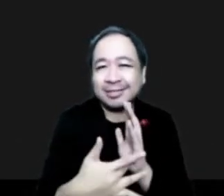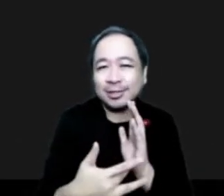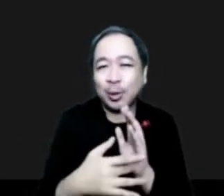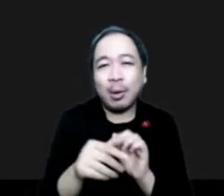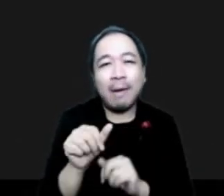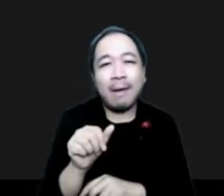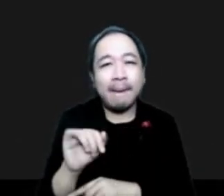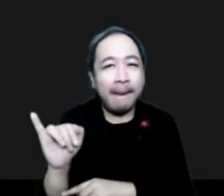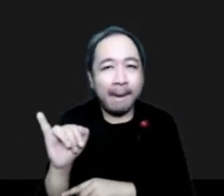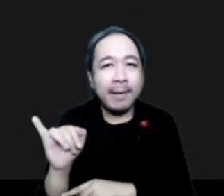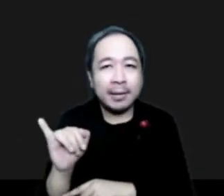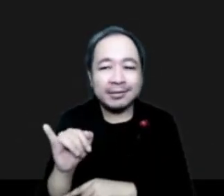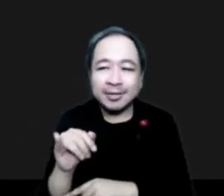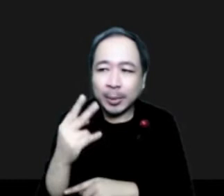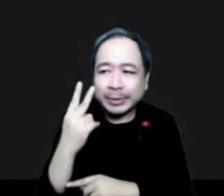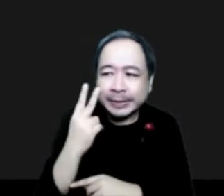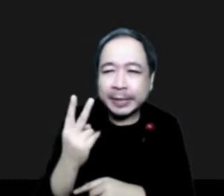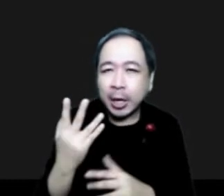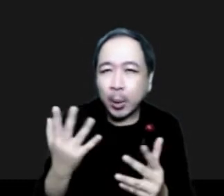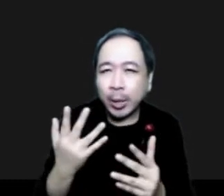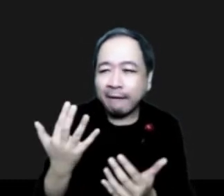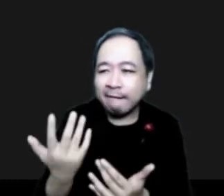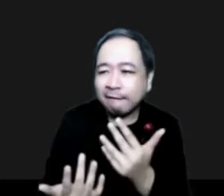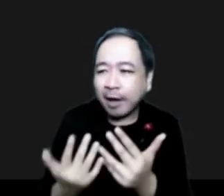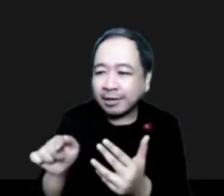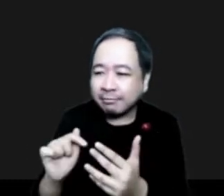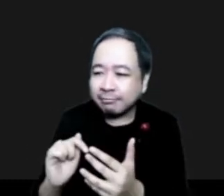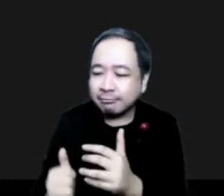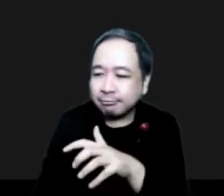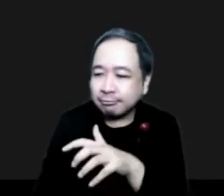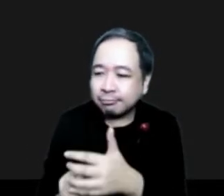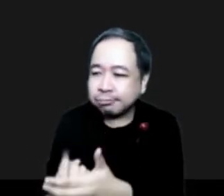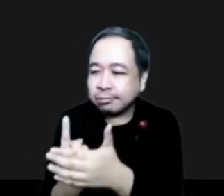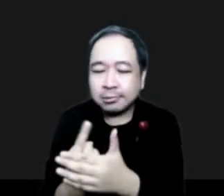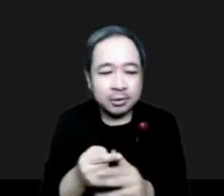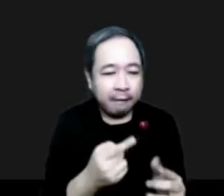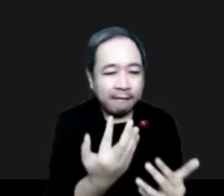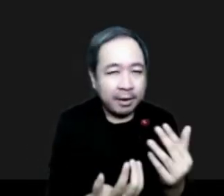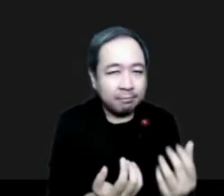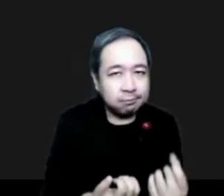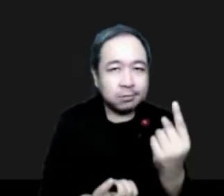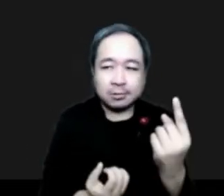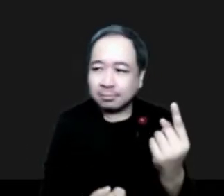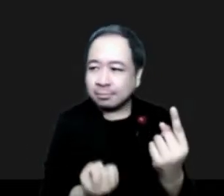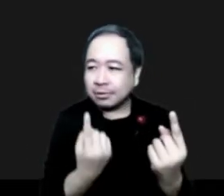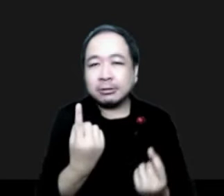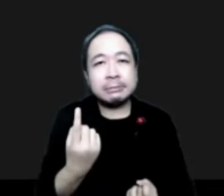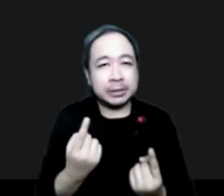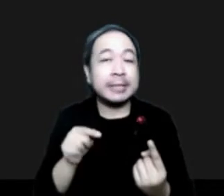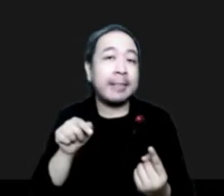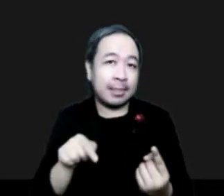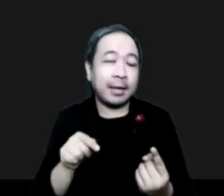behavior. Test beds to explore the ideas, the good ideas that are out there.